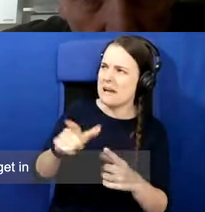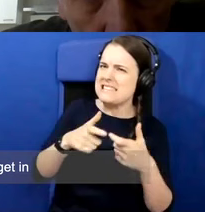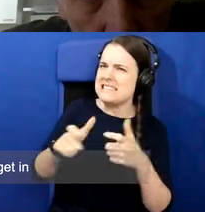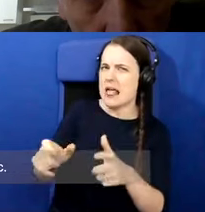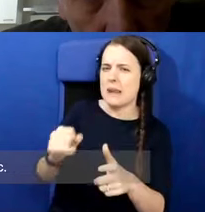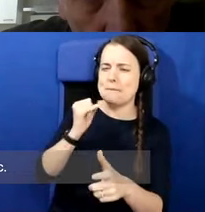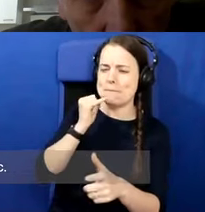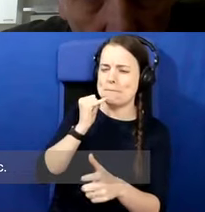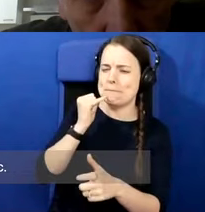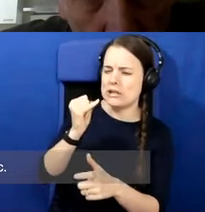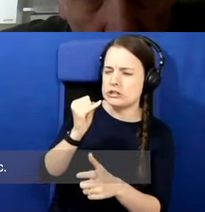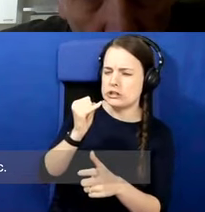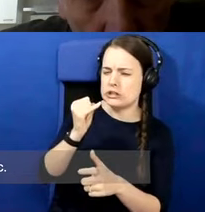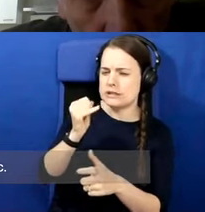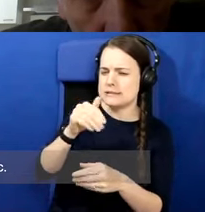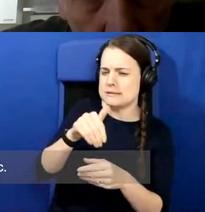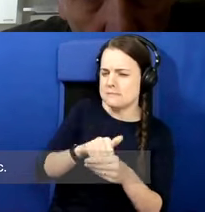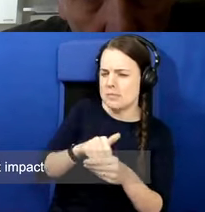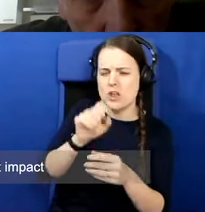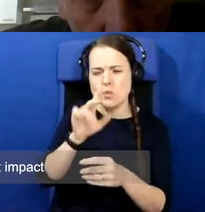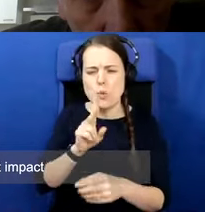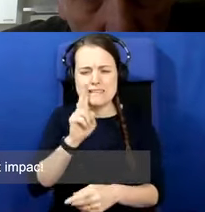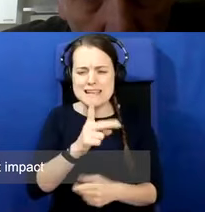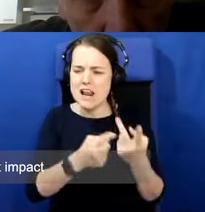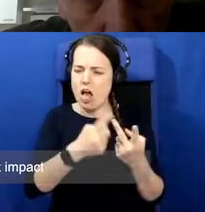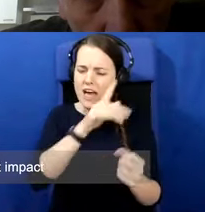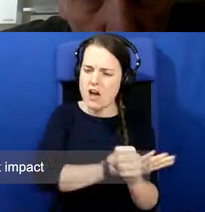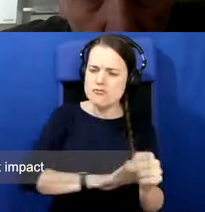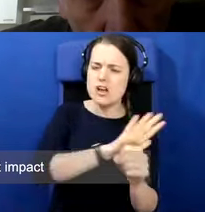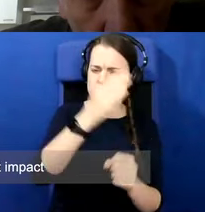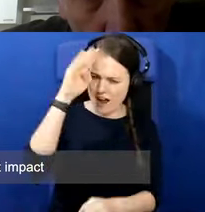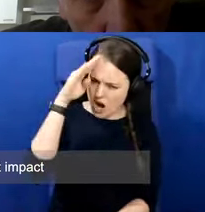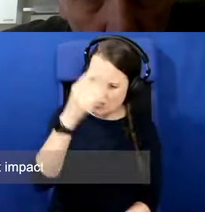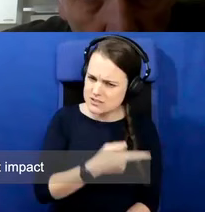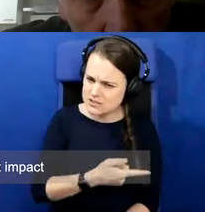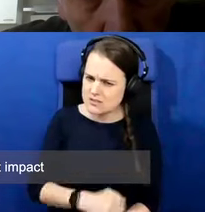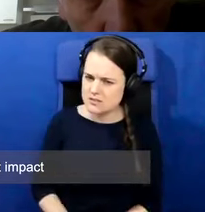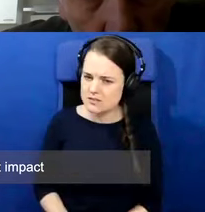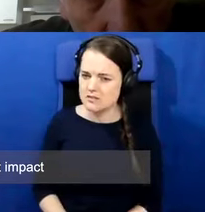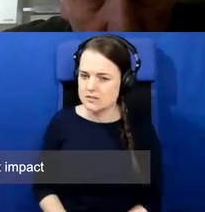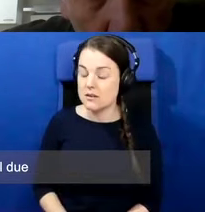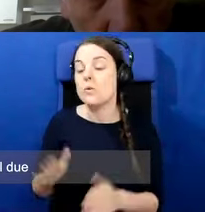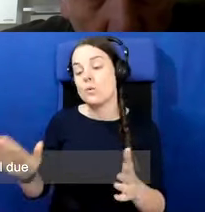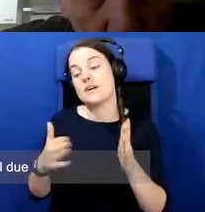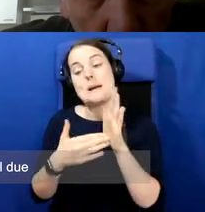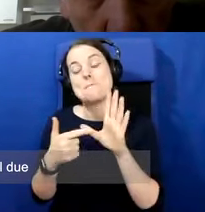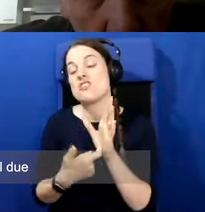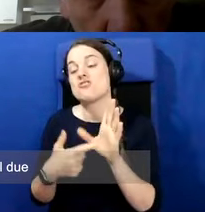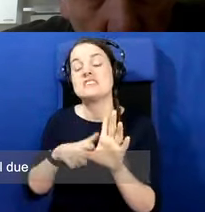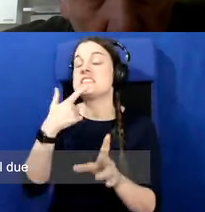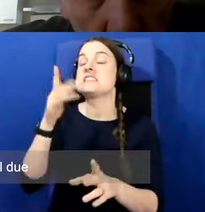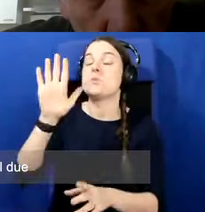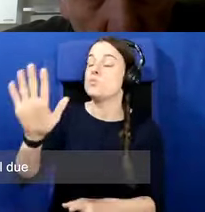get in other parts of the Republic? Well, it had much more direct impact on people in border areas.